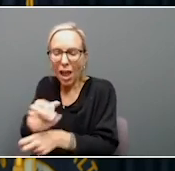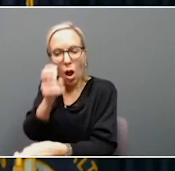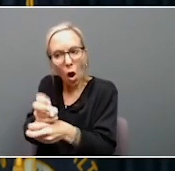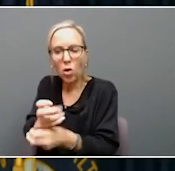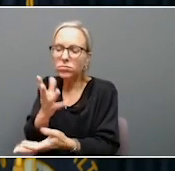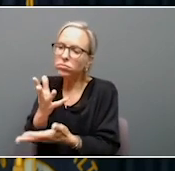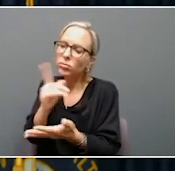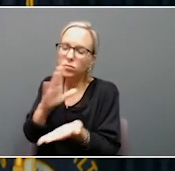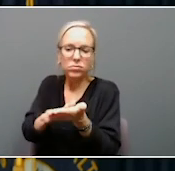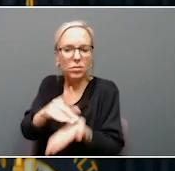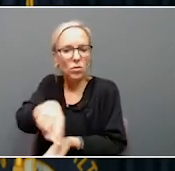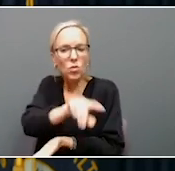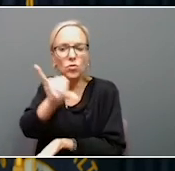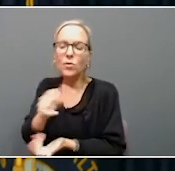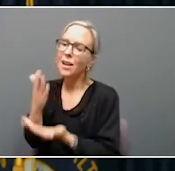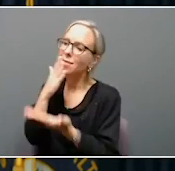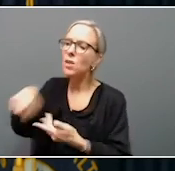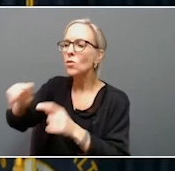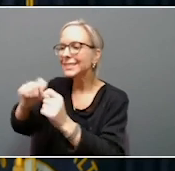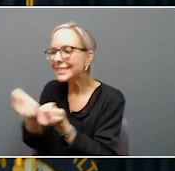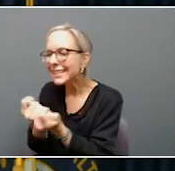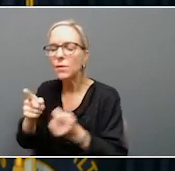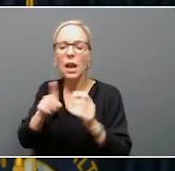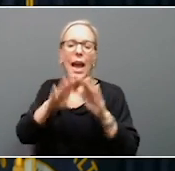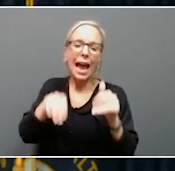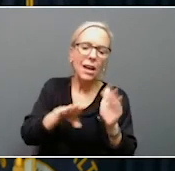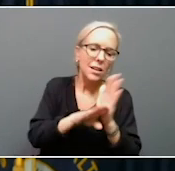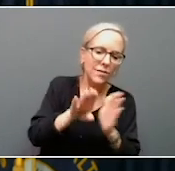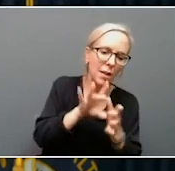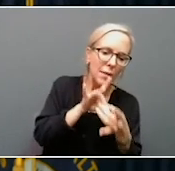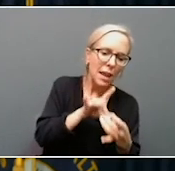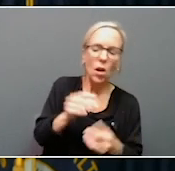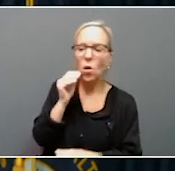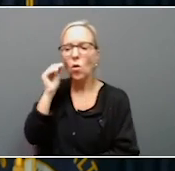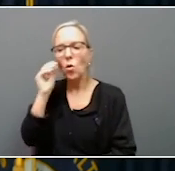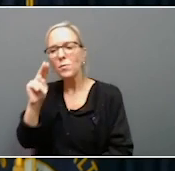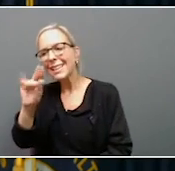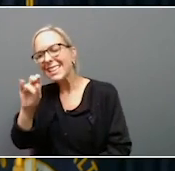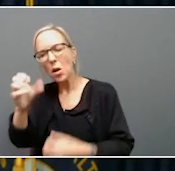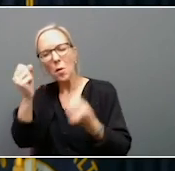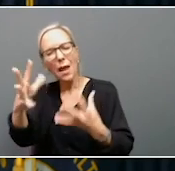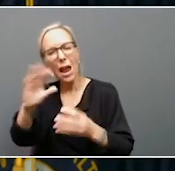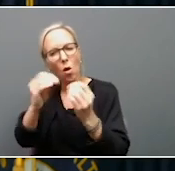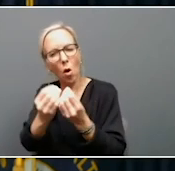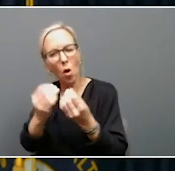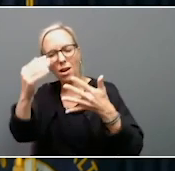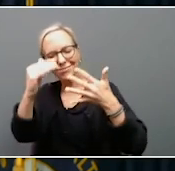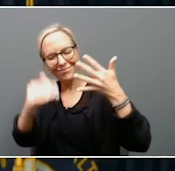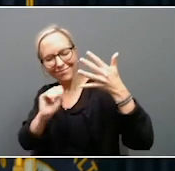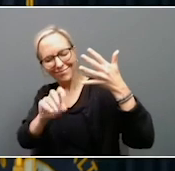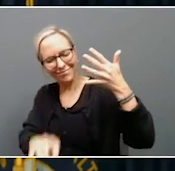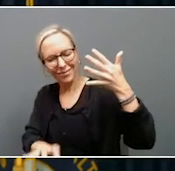entire FAHI team, along with, again, Housing Development Alliance, Homes Inc., and so many more for their work. All right.